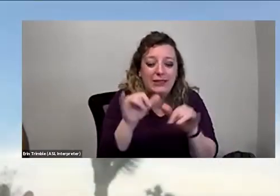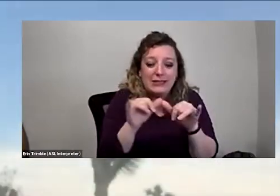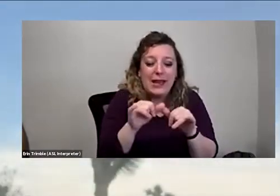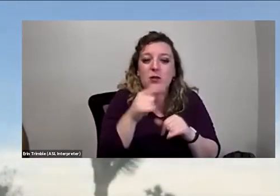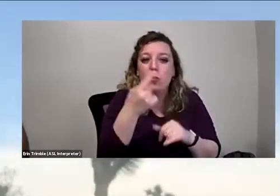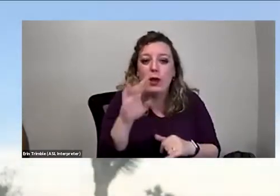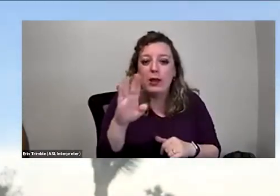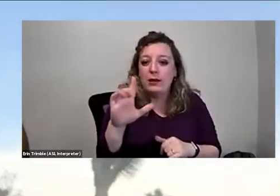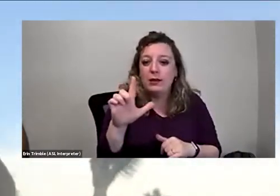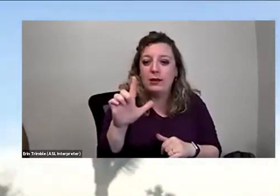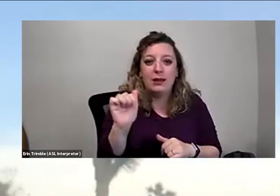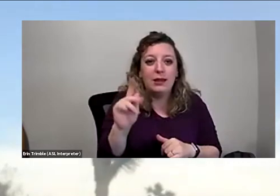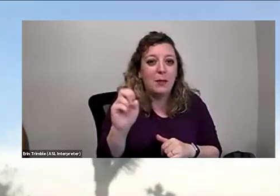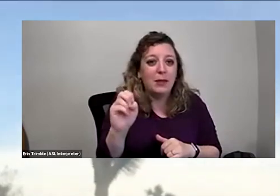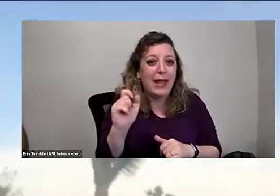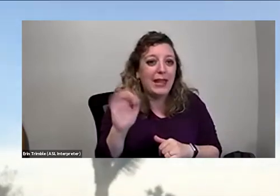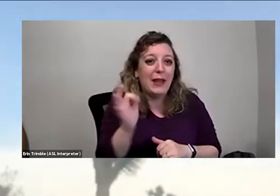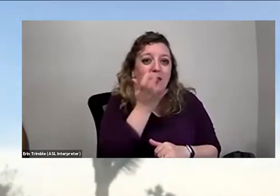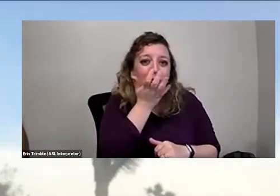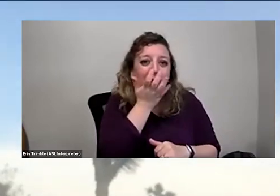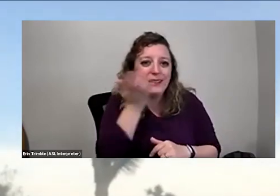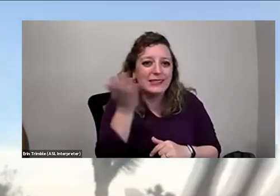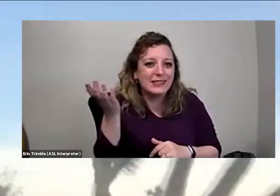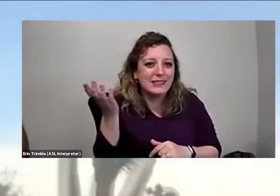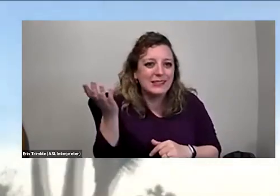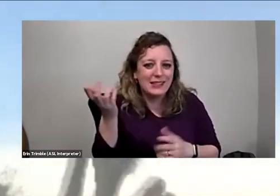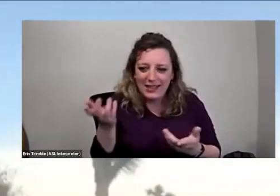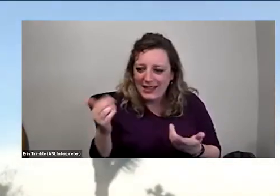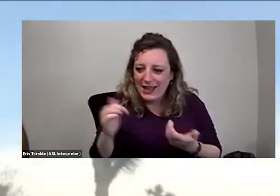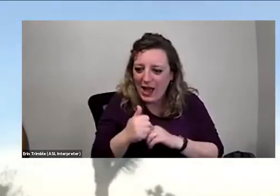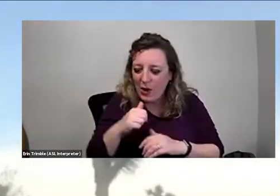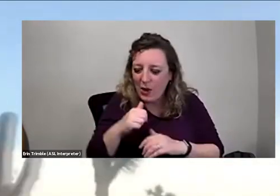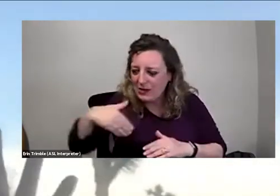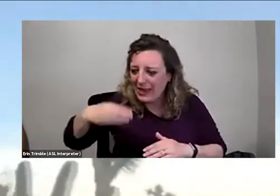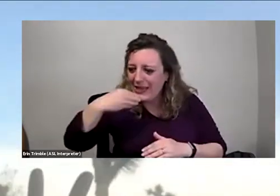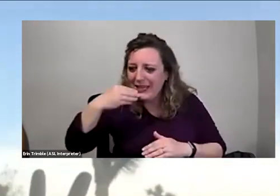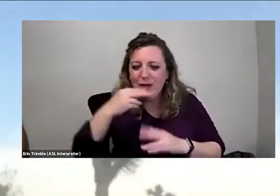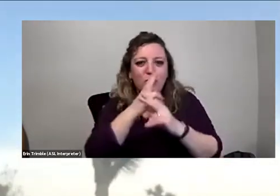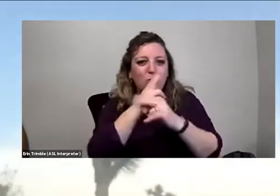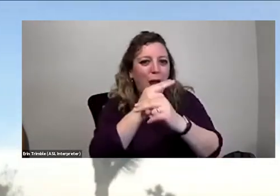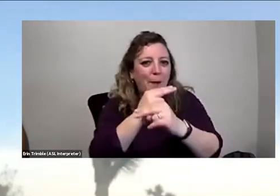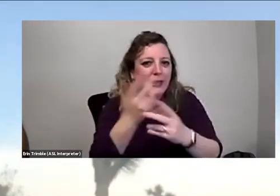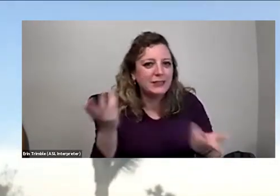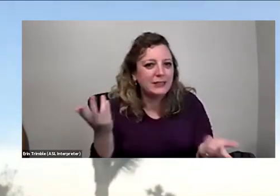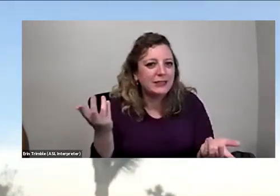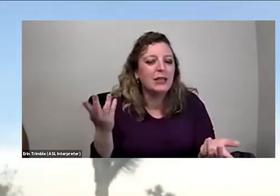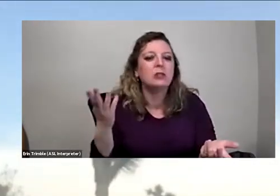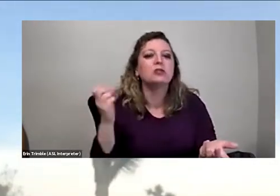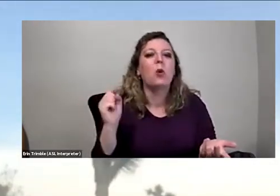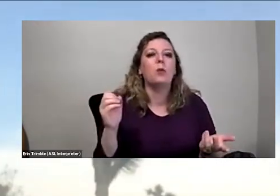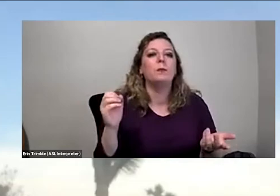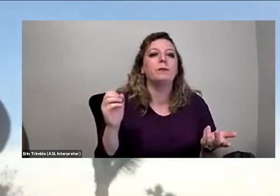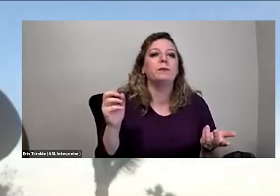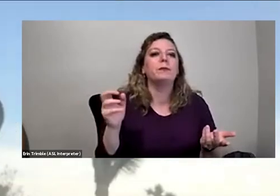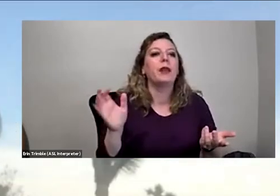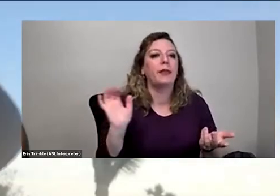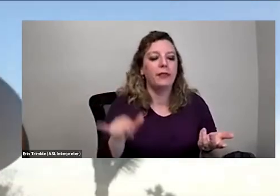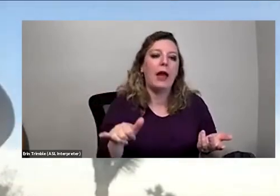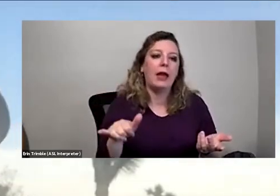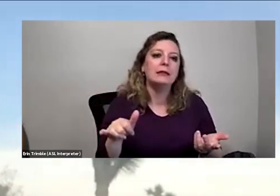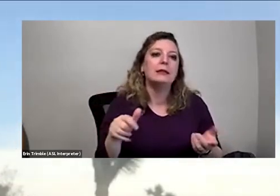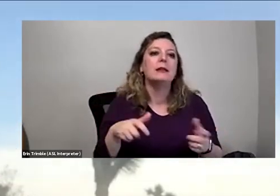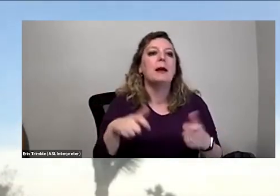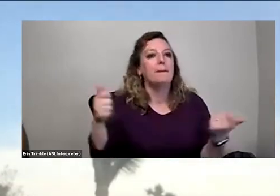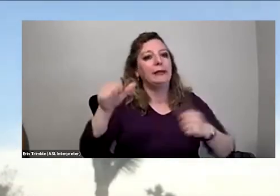understand how that little one that's attached to the big one hasn't been eaten by rabbits. Rabbits eat them in my yard all the time. So, um, that's the, the big